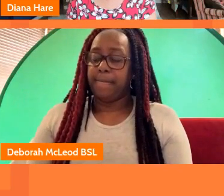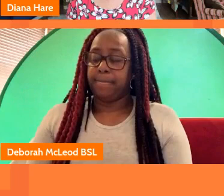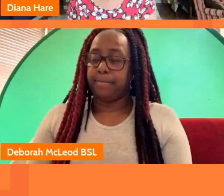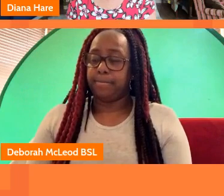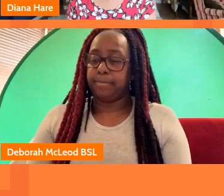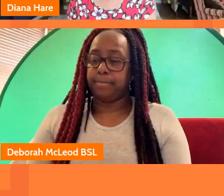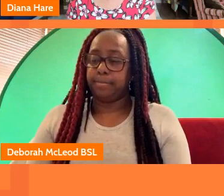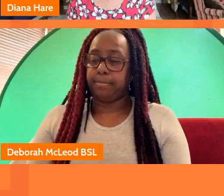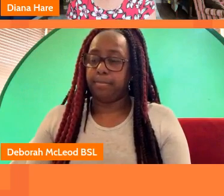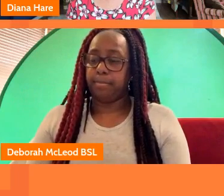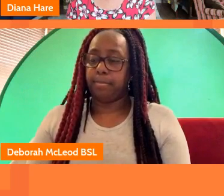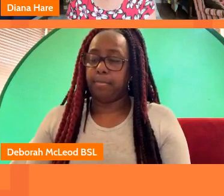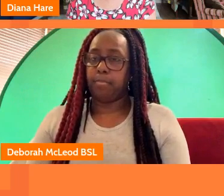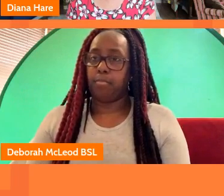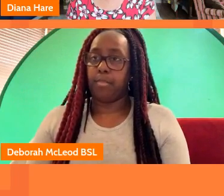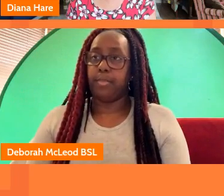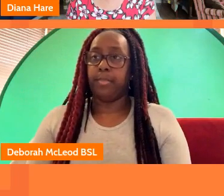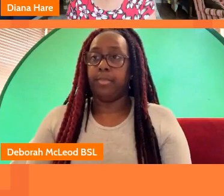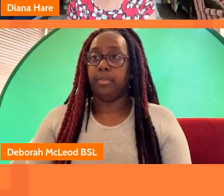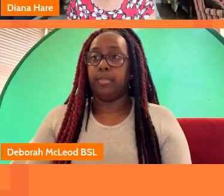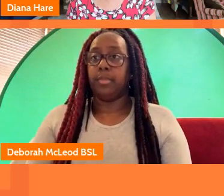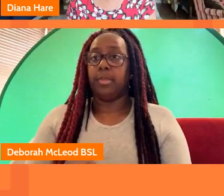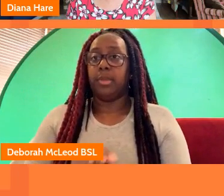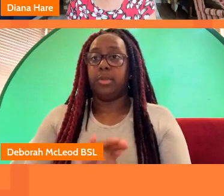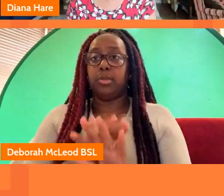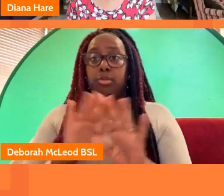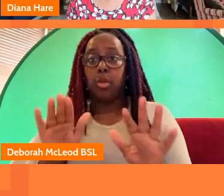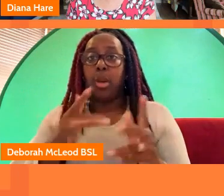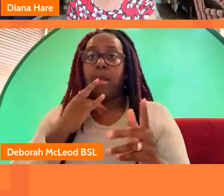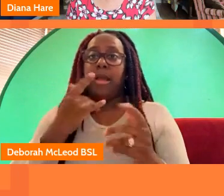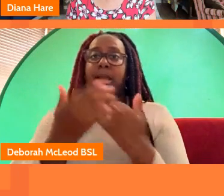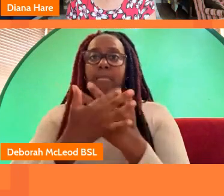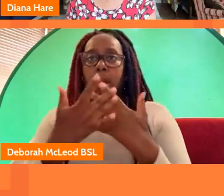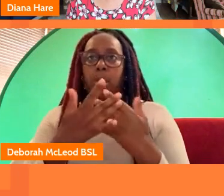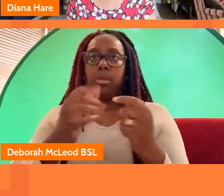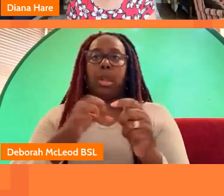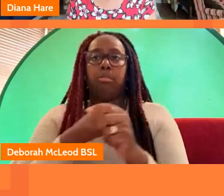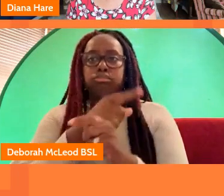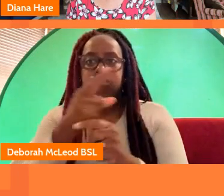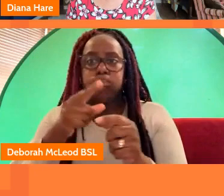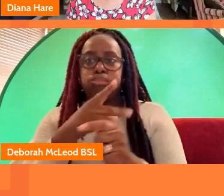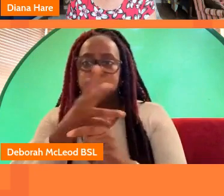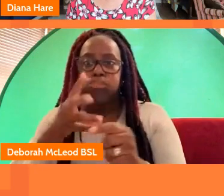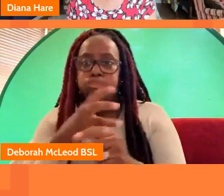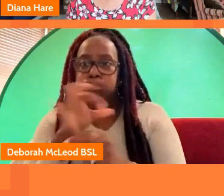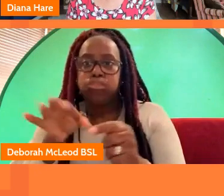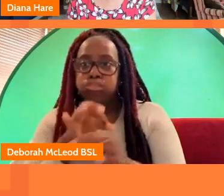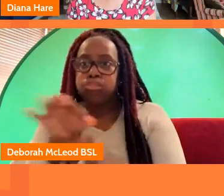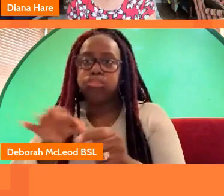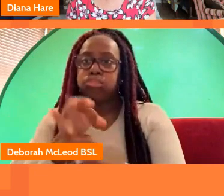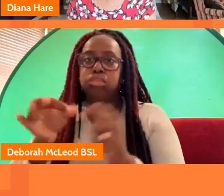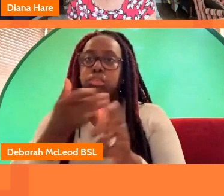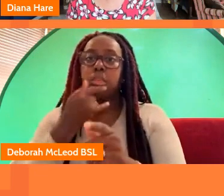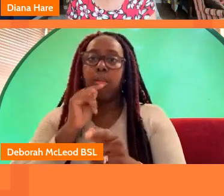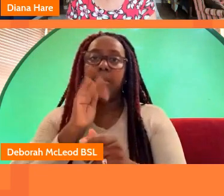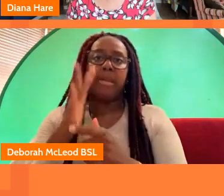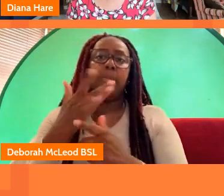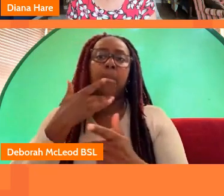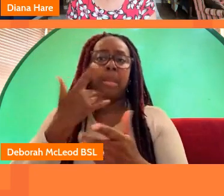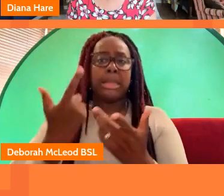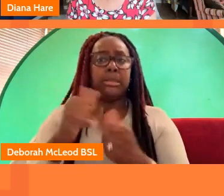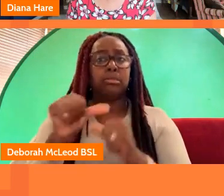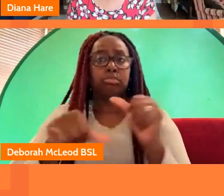it's not as if we suddenly have endless amount of hours for people and there is a step up absolutely